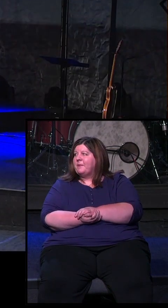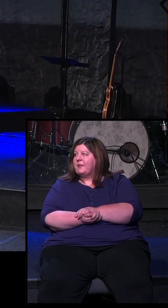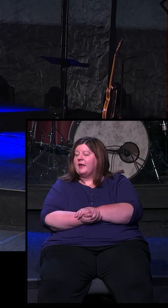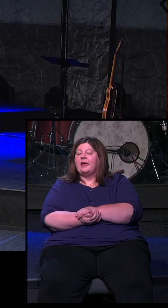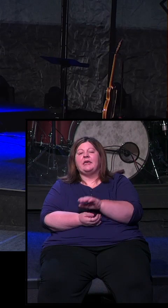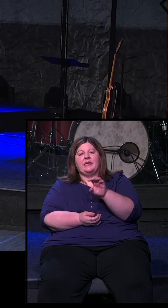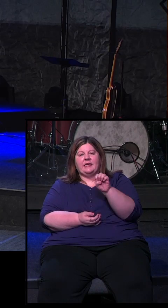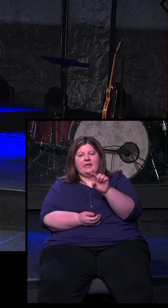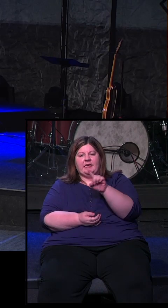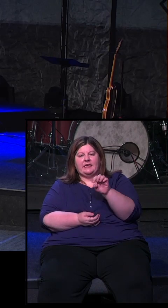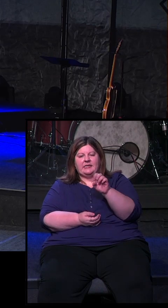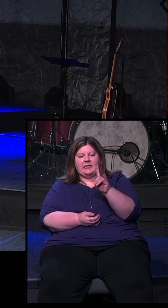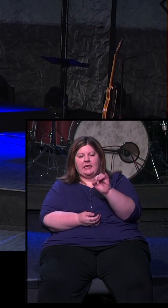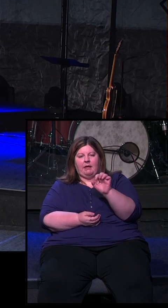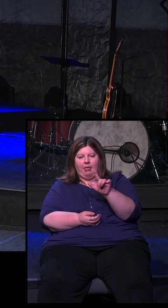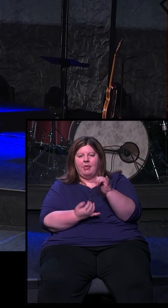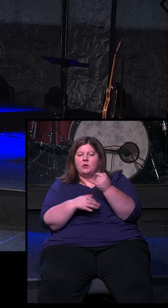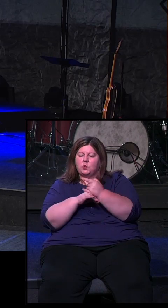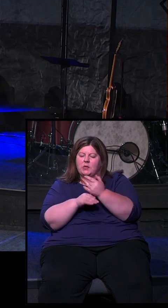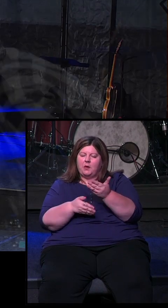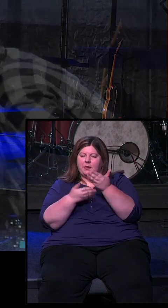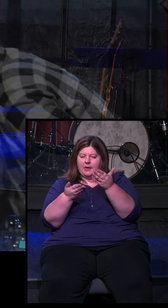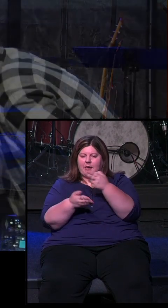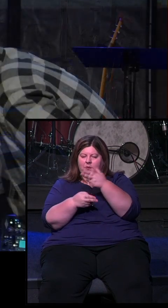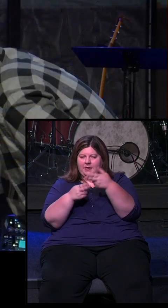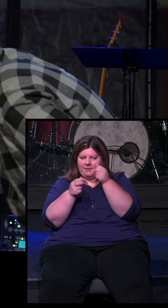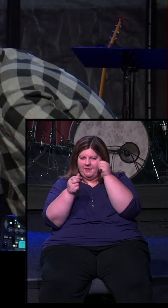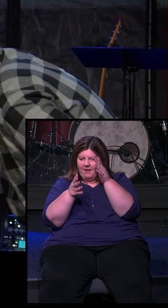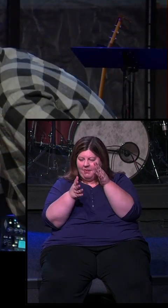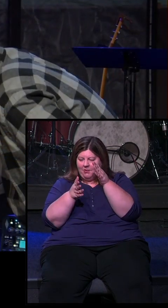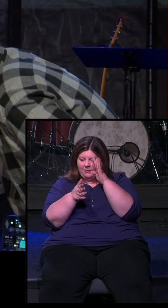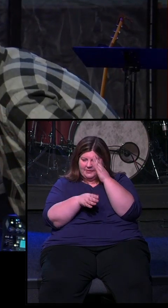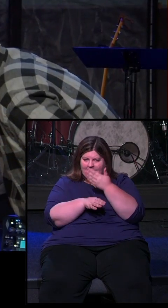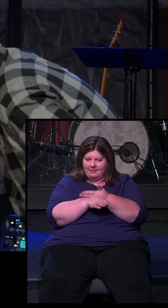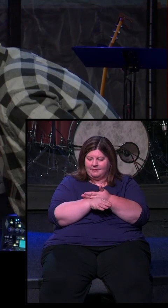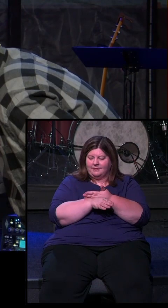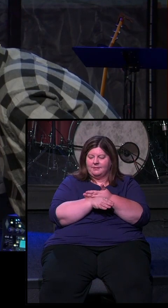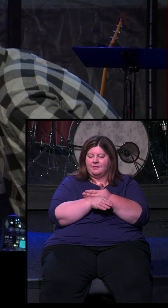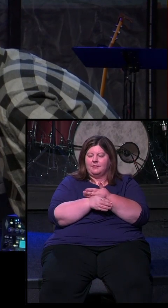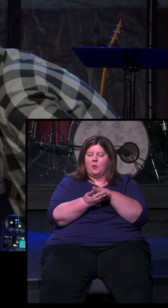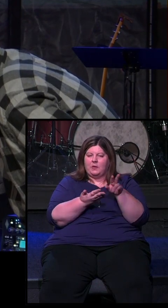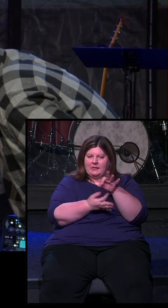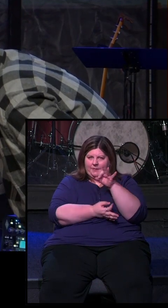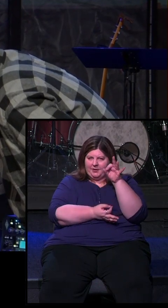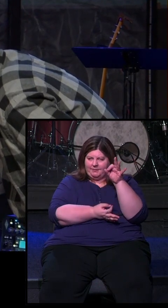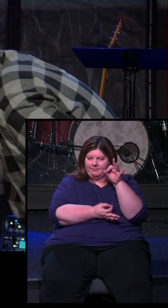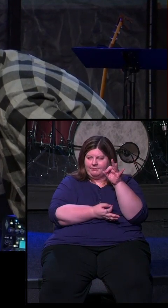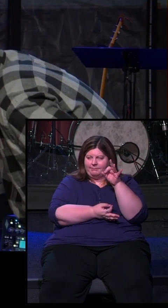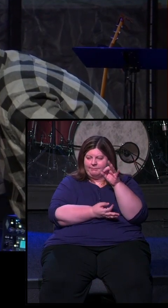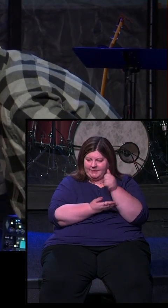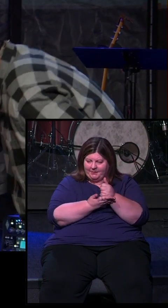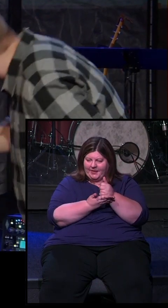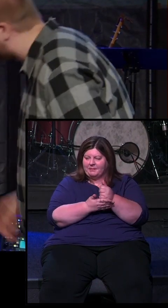So, Ezekiel, today we dedicate you in the name of the Father, and of the Son, and of the Holy Spirit.